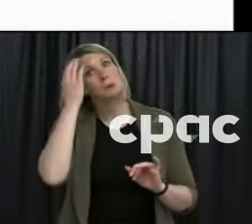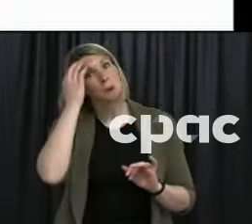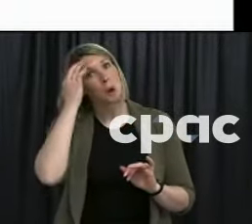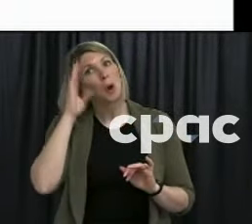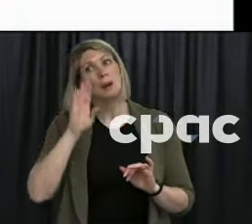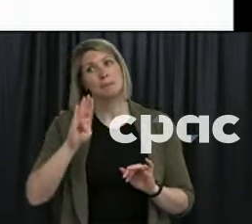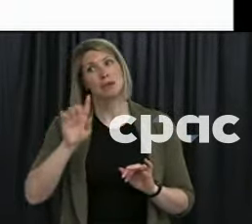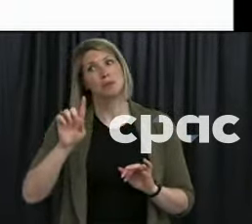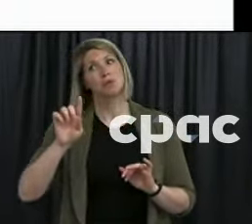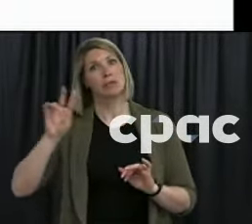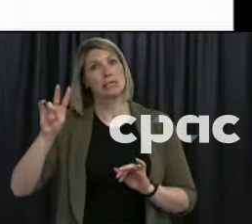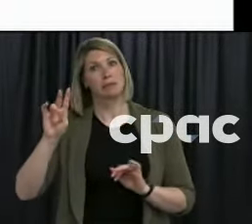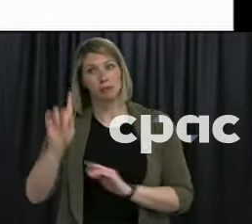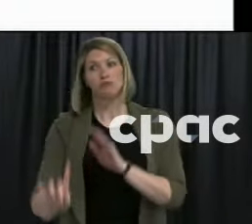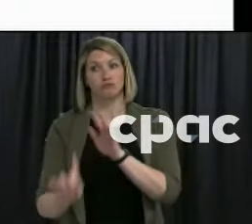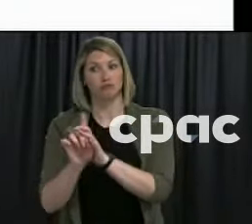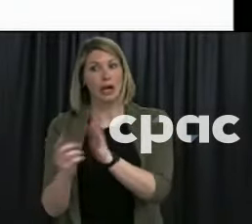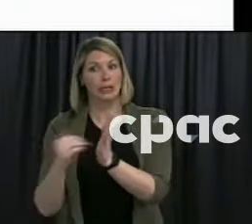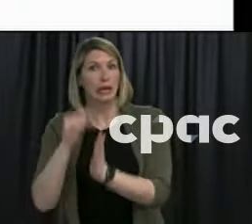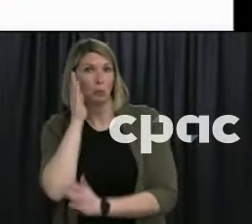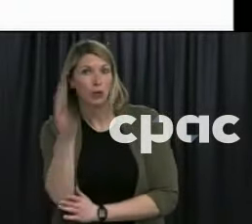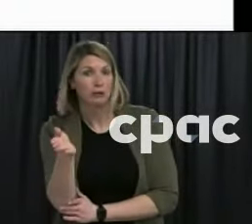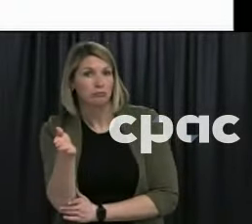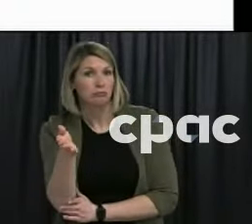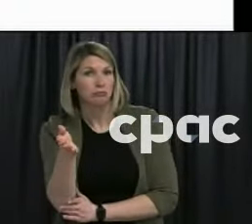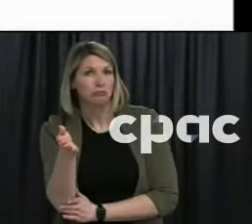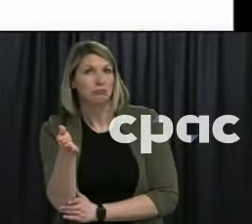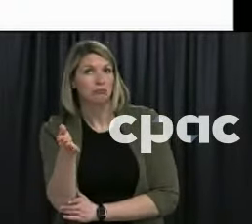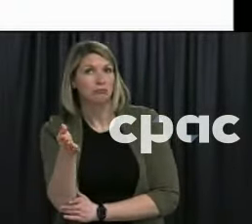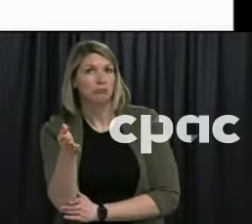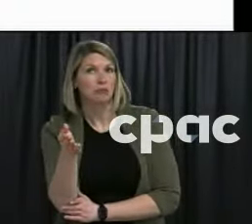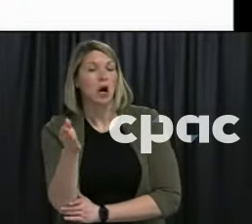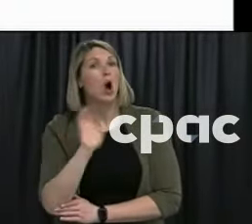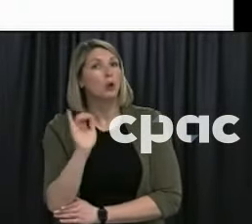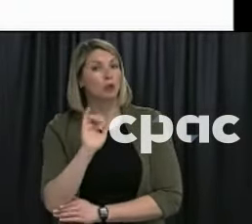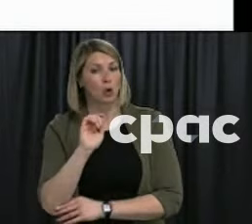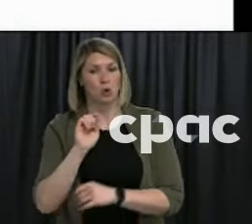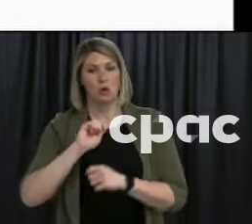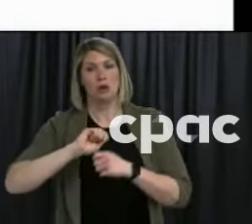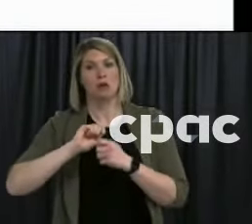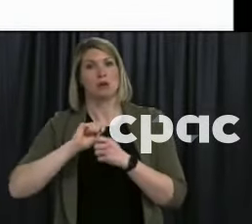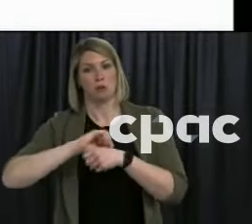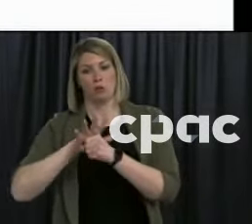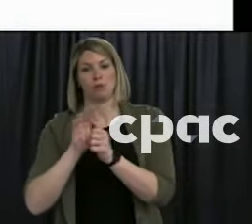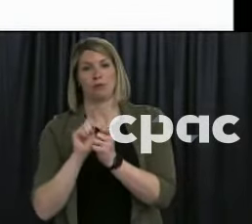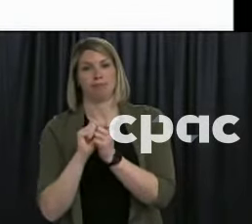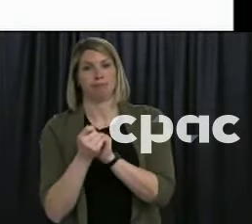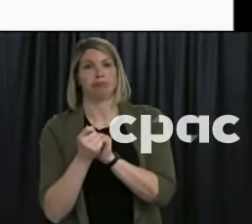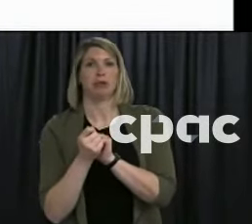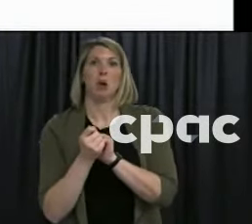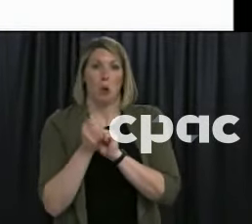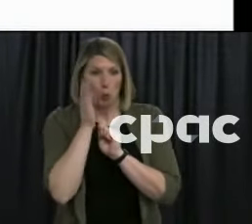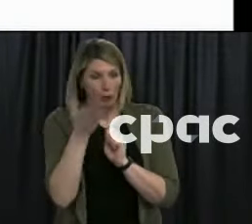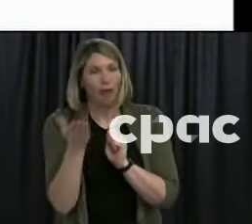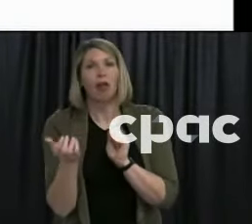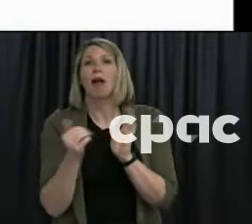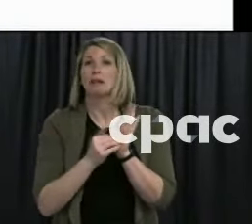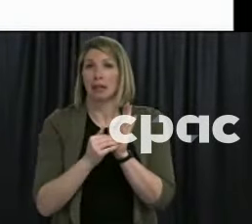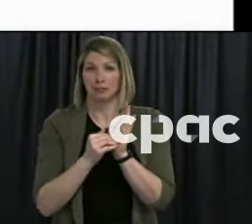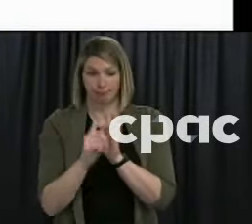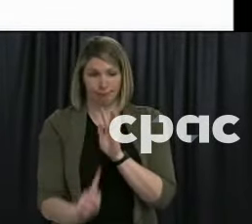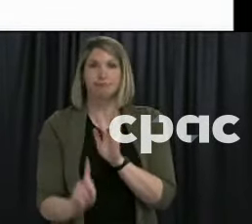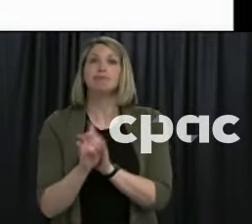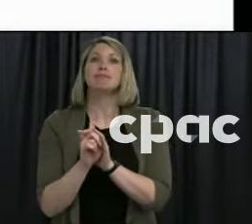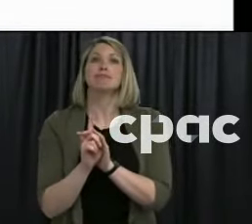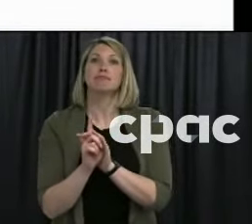shouldn't be surprised about that the B117 variant as we've seen can spread very quickly but the public health